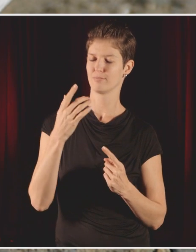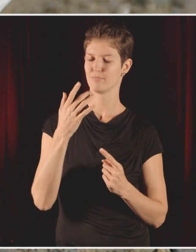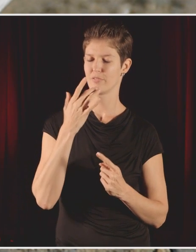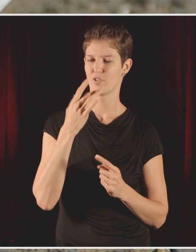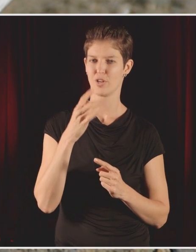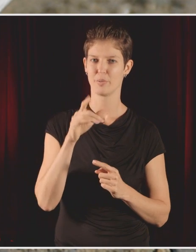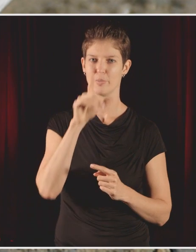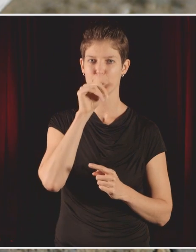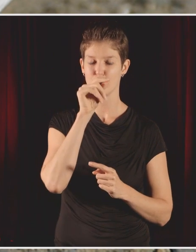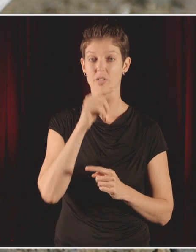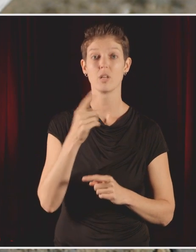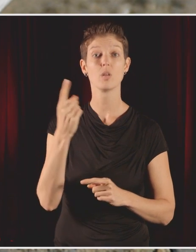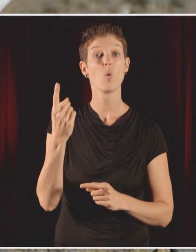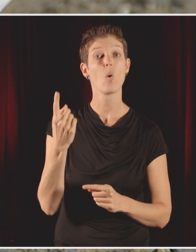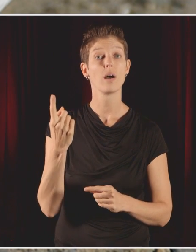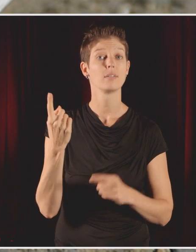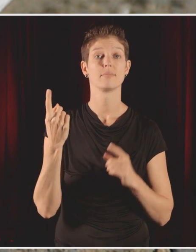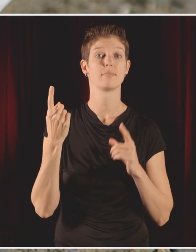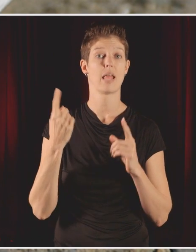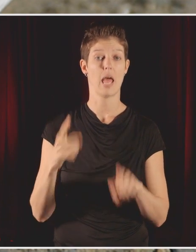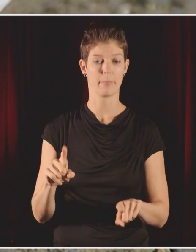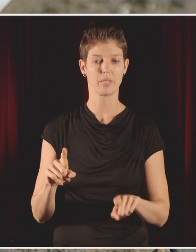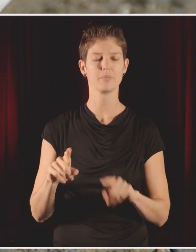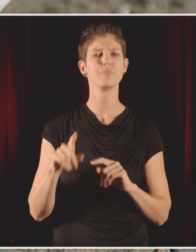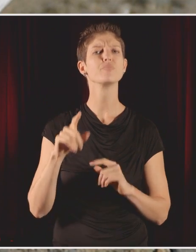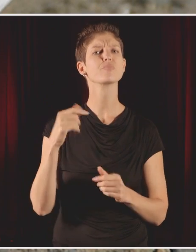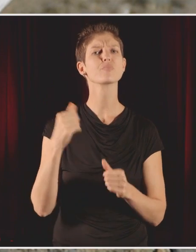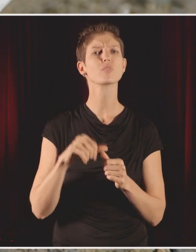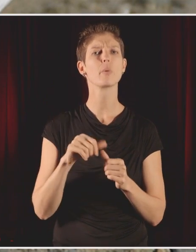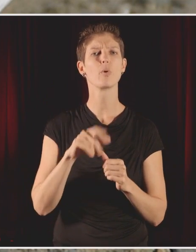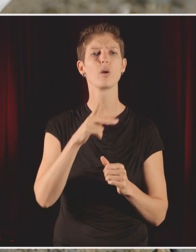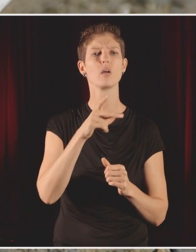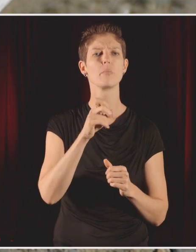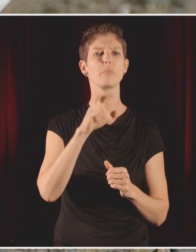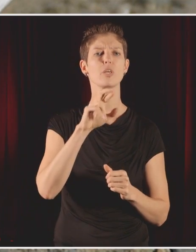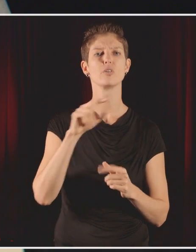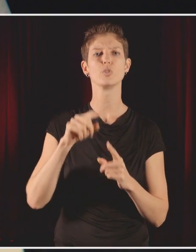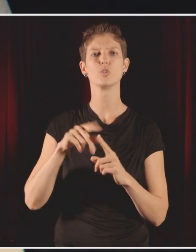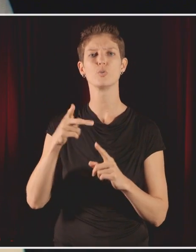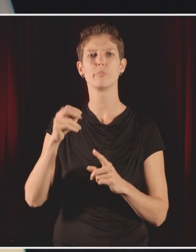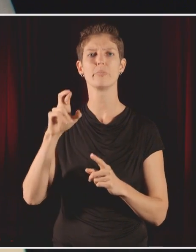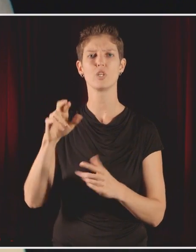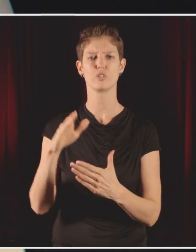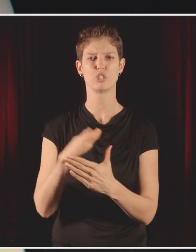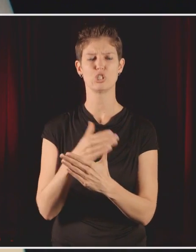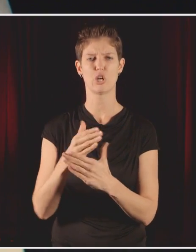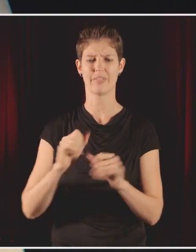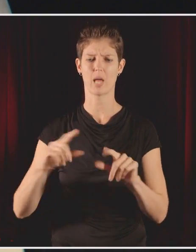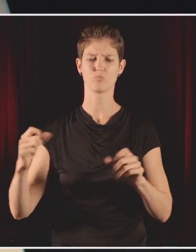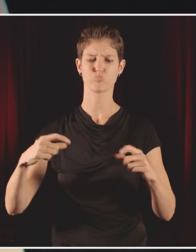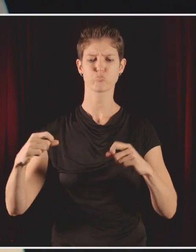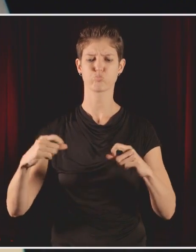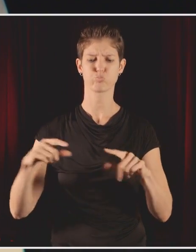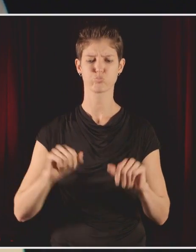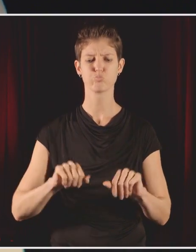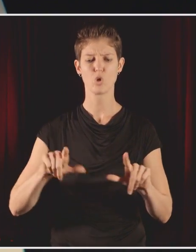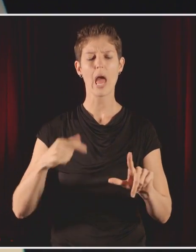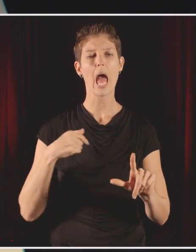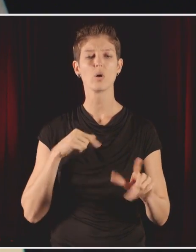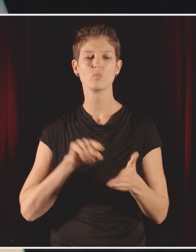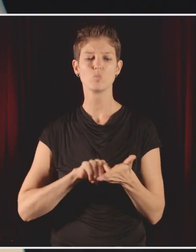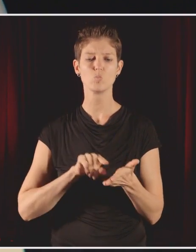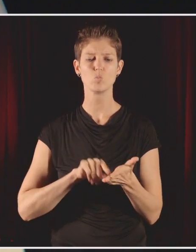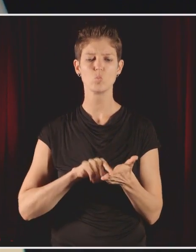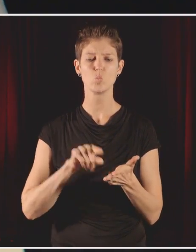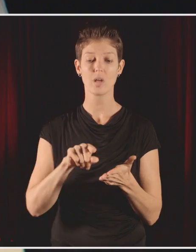in 2005, a decade ago, on the internet, when peer-to-peer sharing just started to happen, I was looking for pictures of Caspian Terns, and I found this